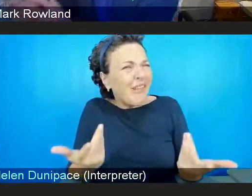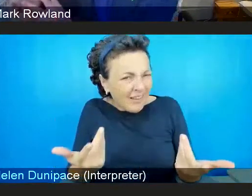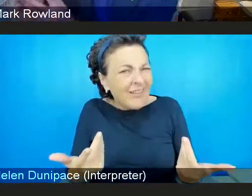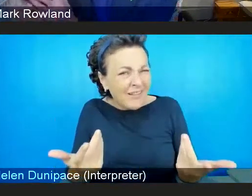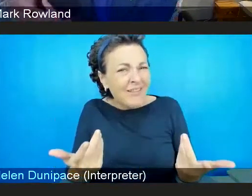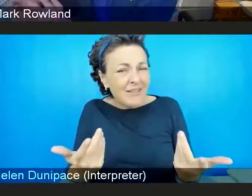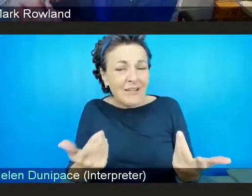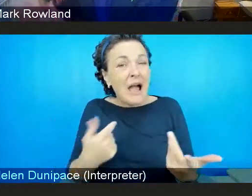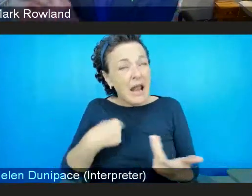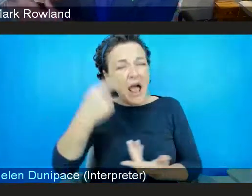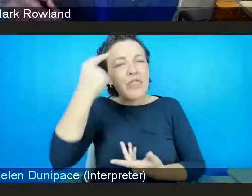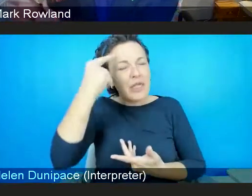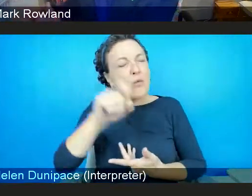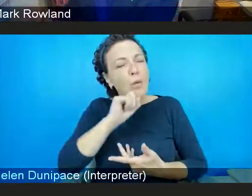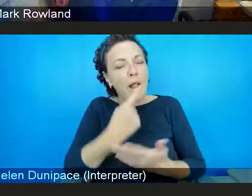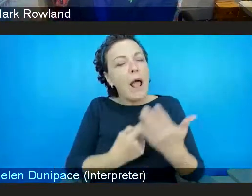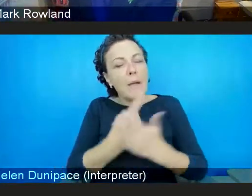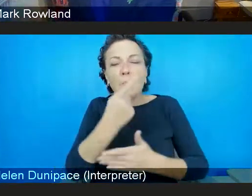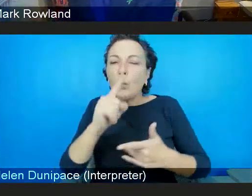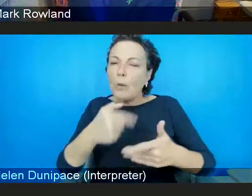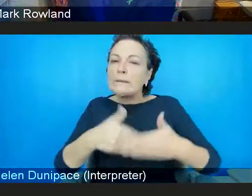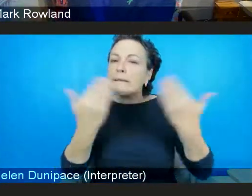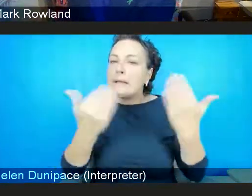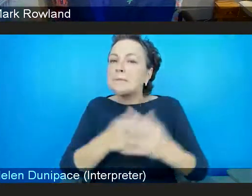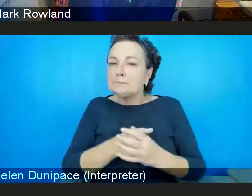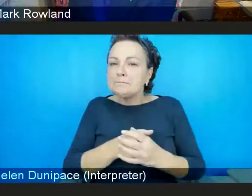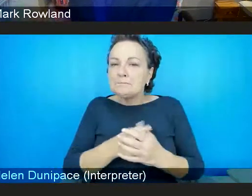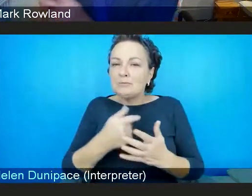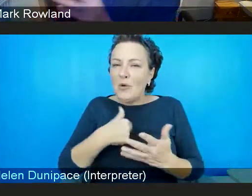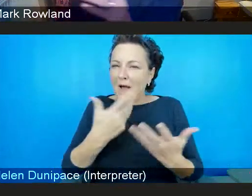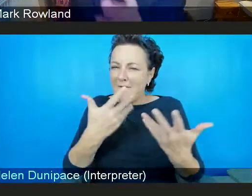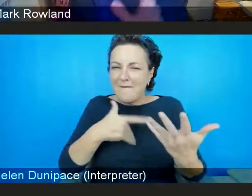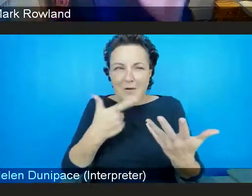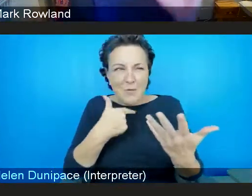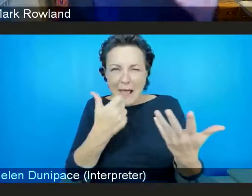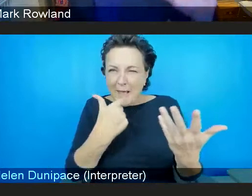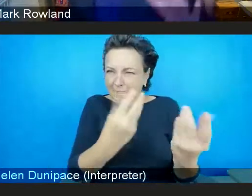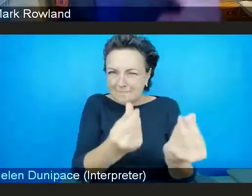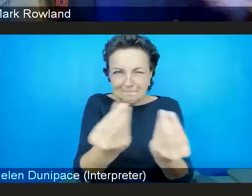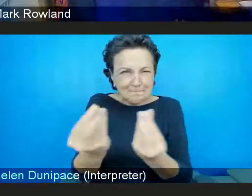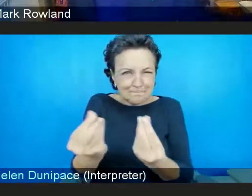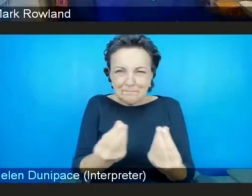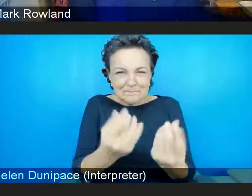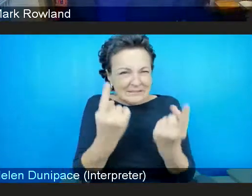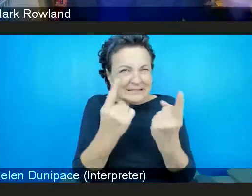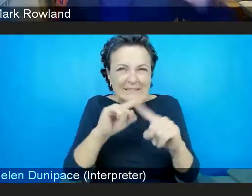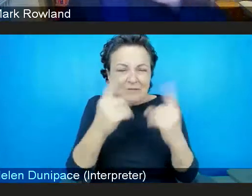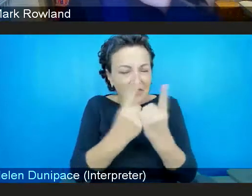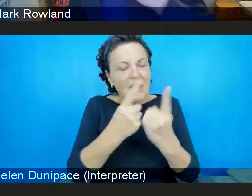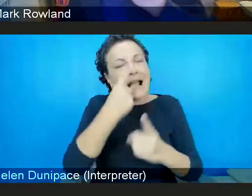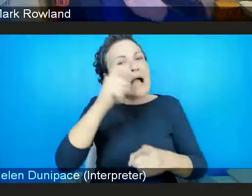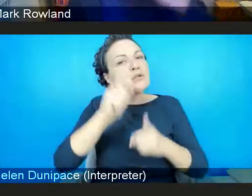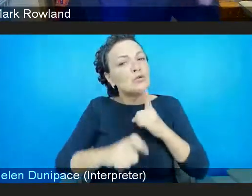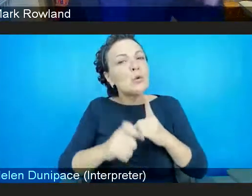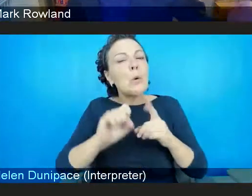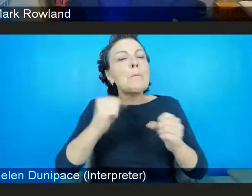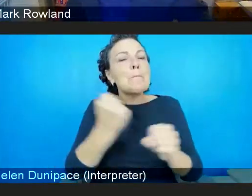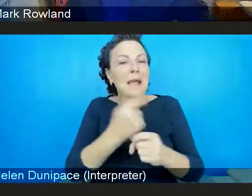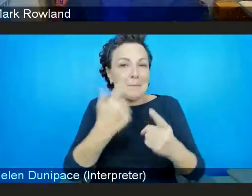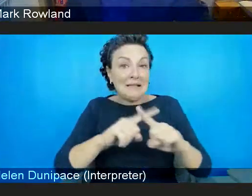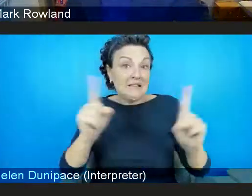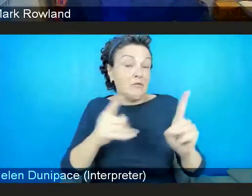some really, really tangible stuff that we can do that would make a difference. And and just to say we we've just done a